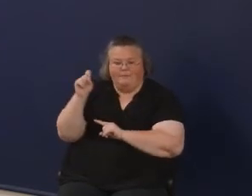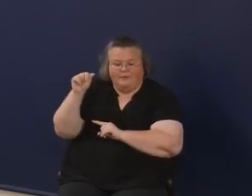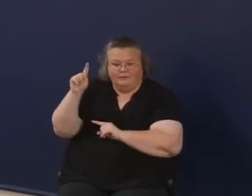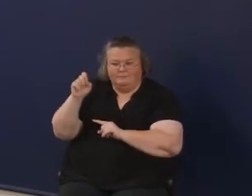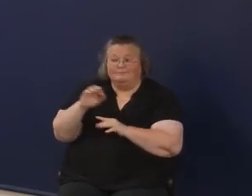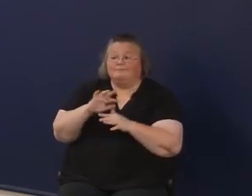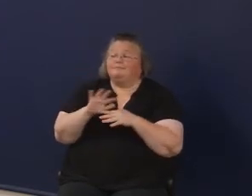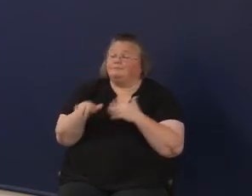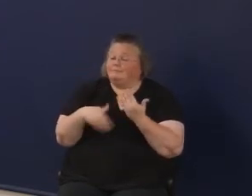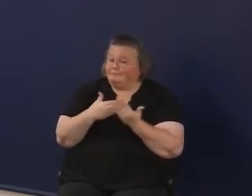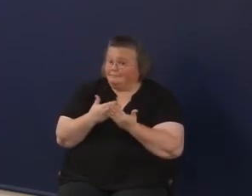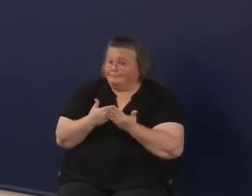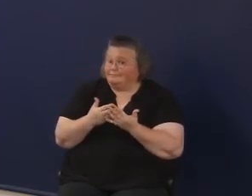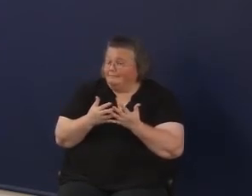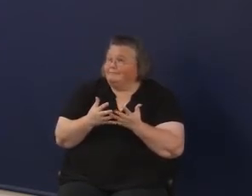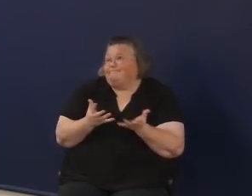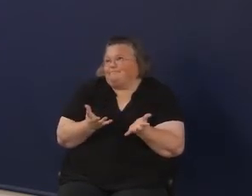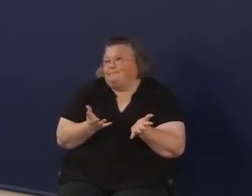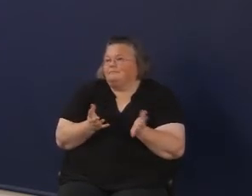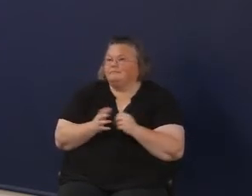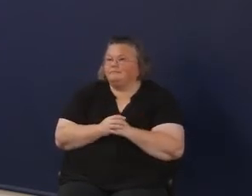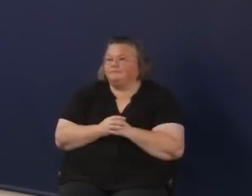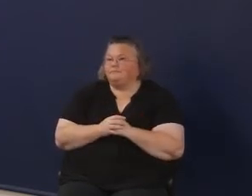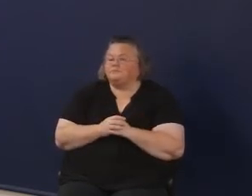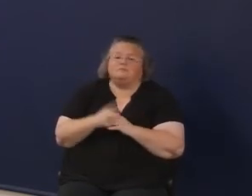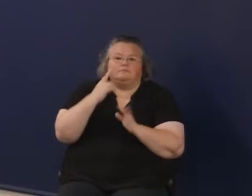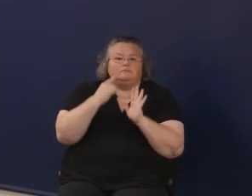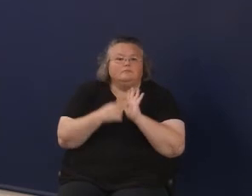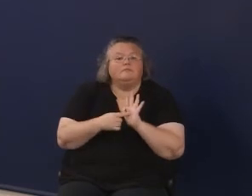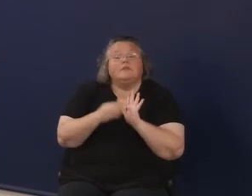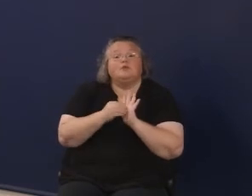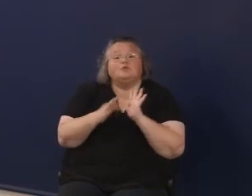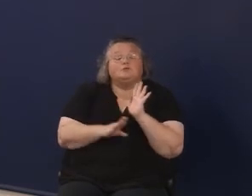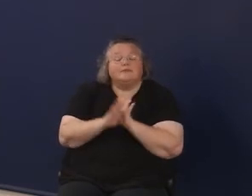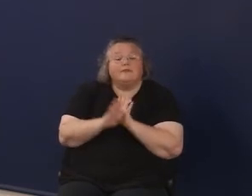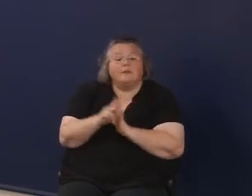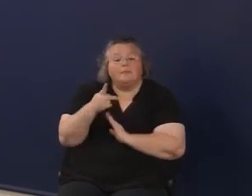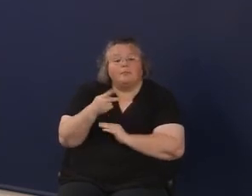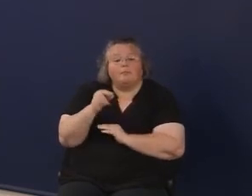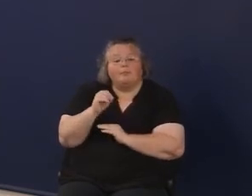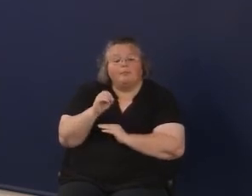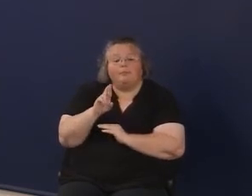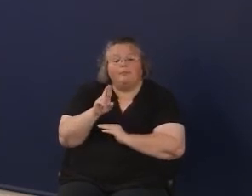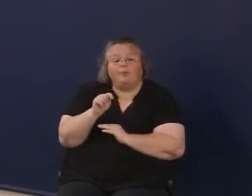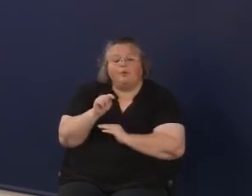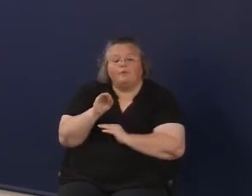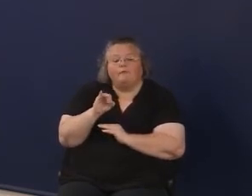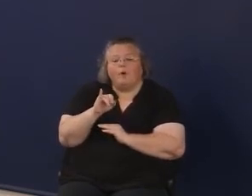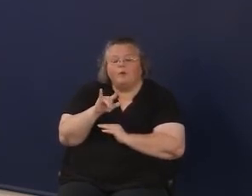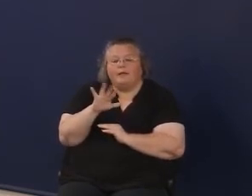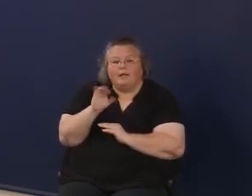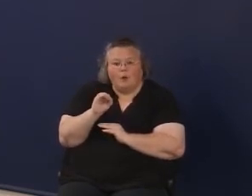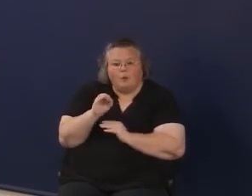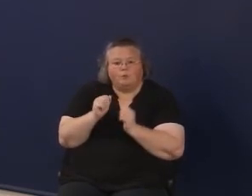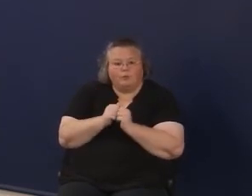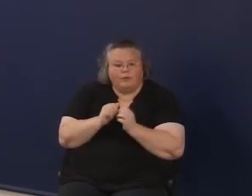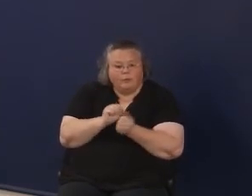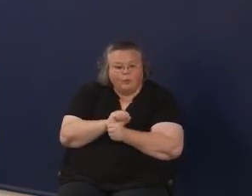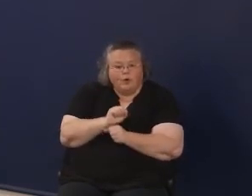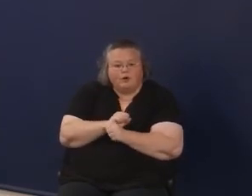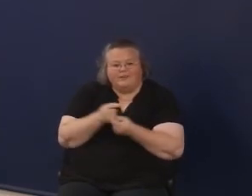lots of those efforts are looking like things like students developing portfolios of work aligned to the competencies.